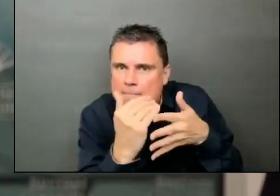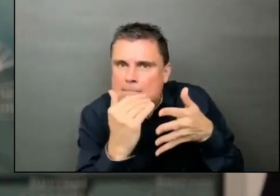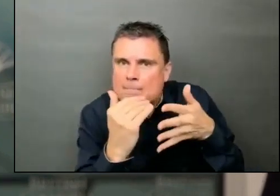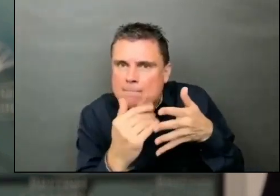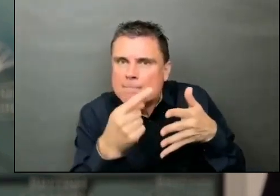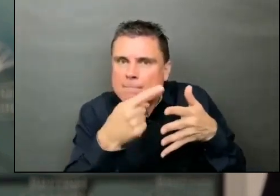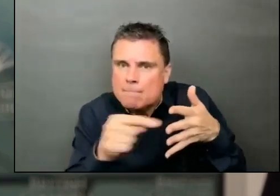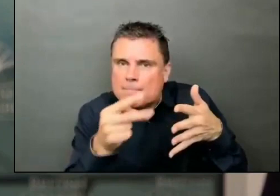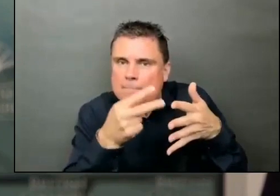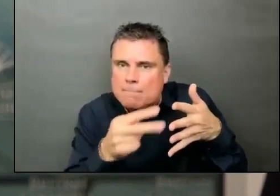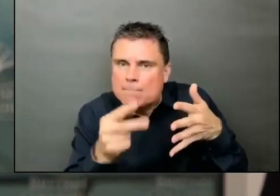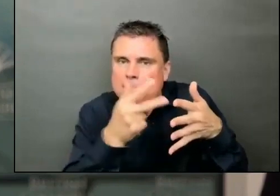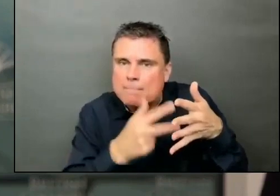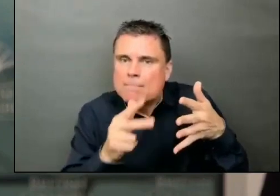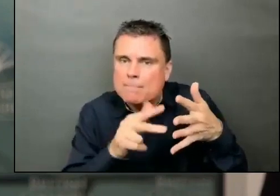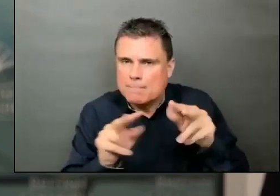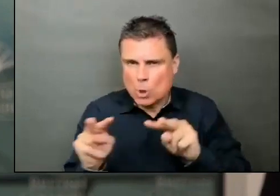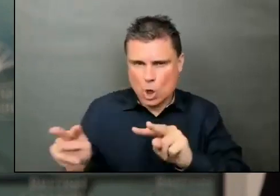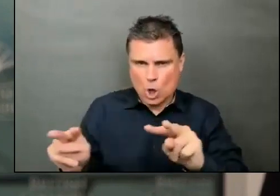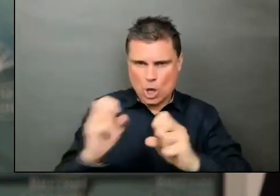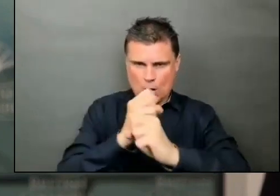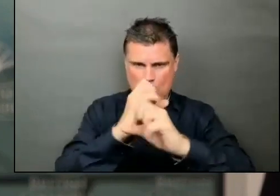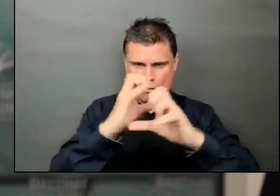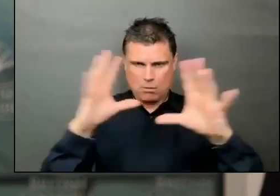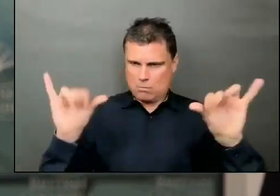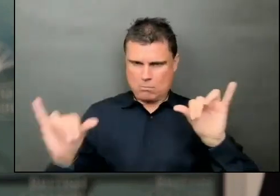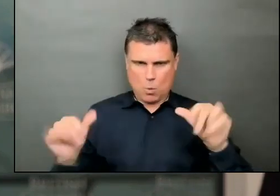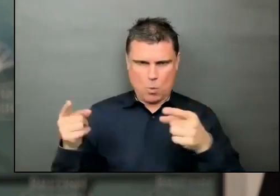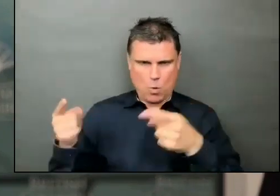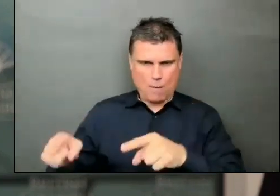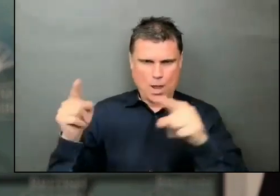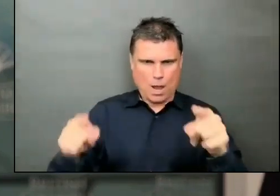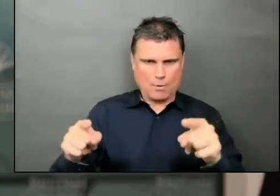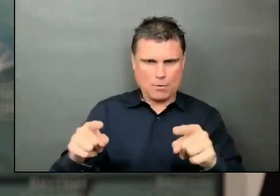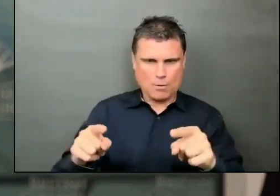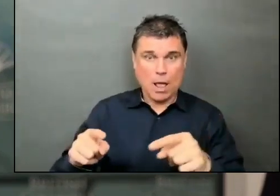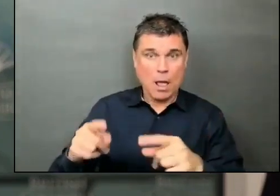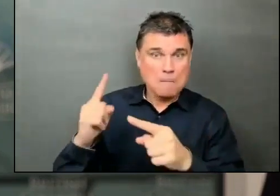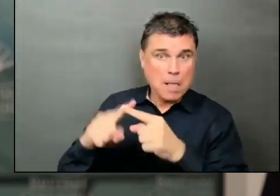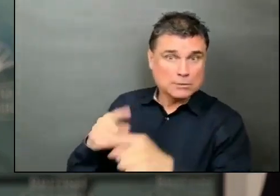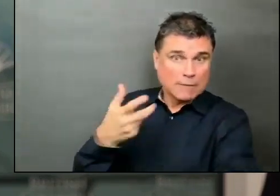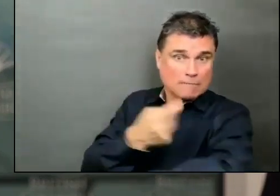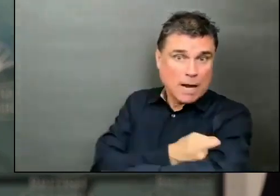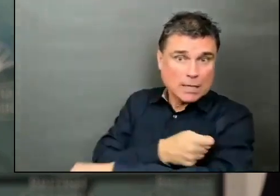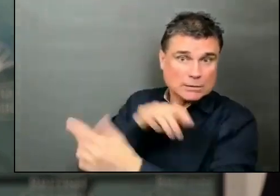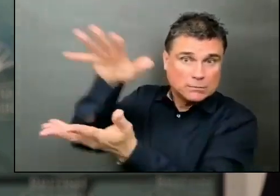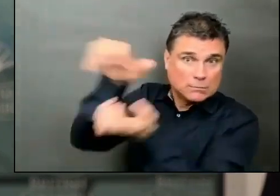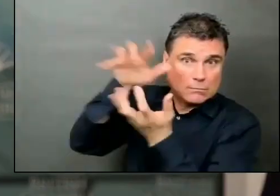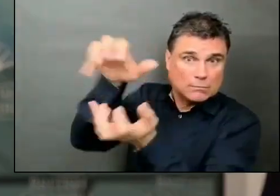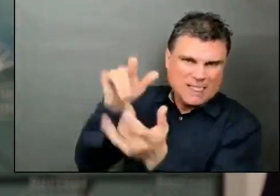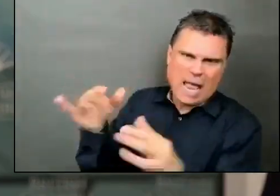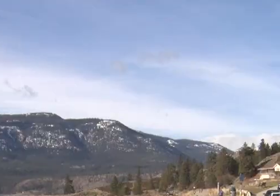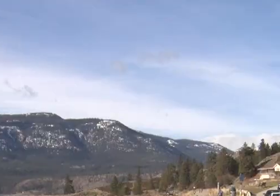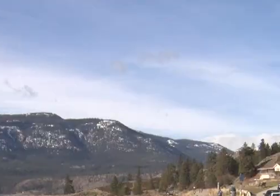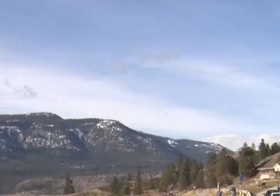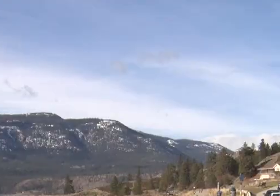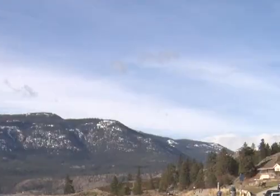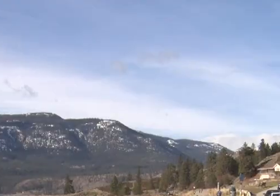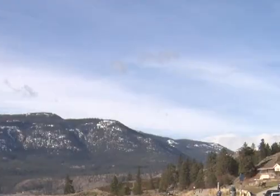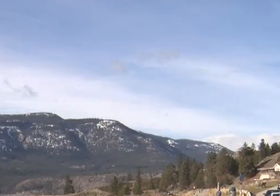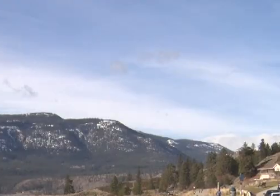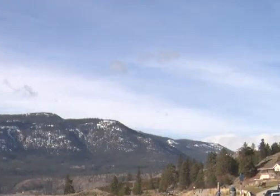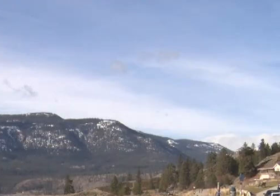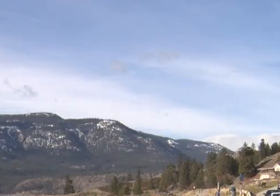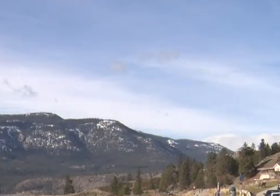of getting immunization immunization going again is really important to protect those who are most at risk and that gives us a bit of buffer. But with the